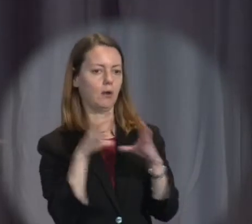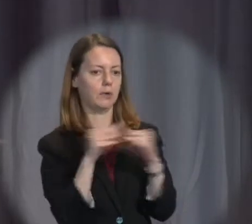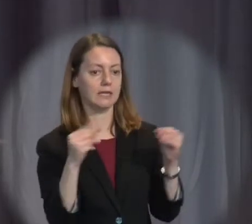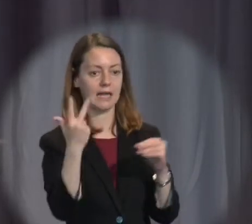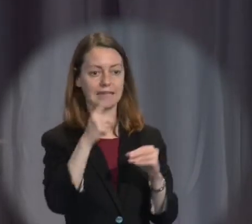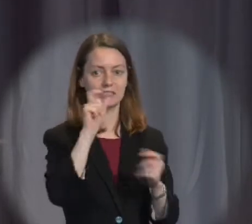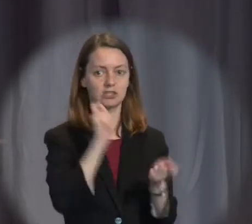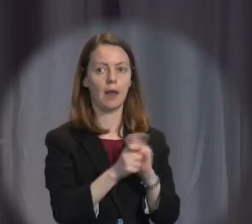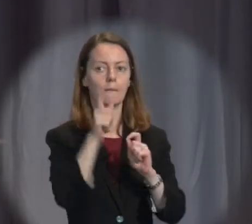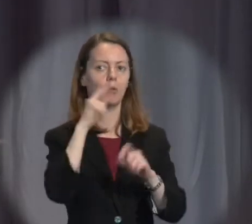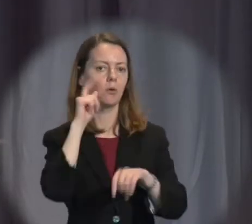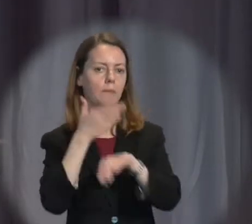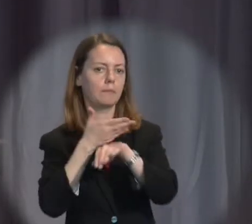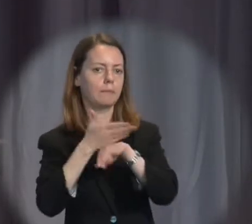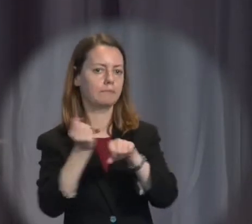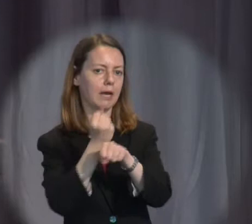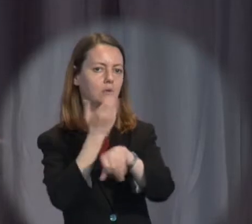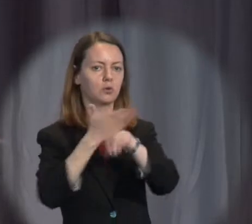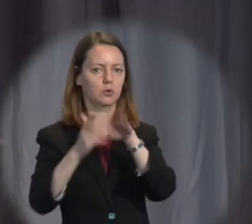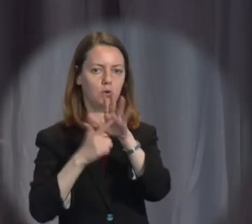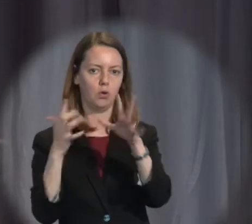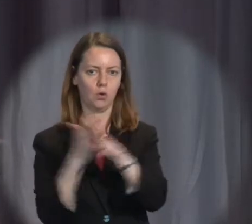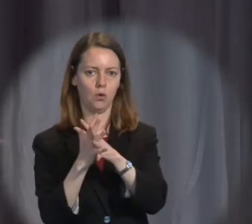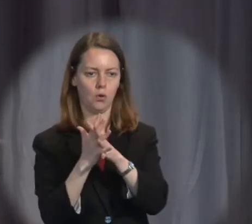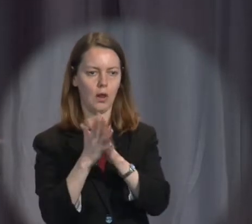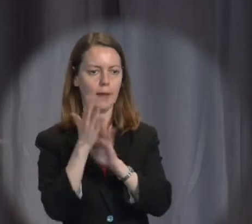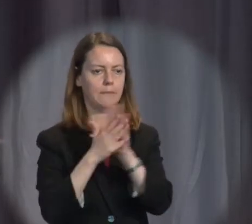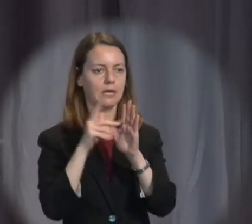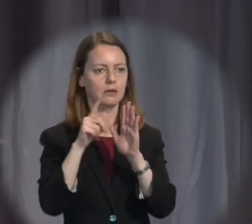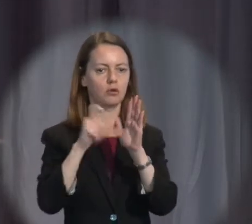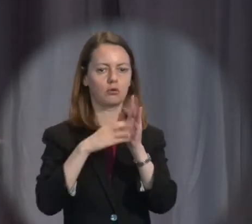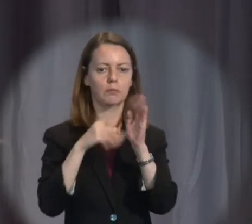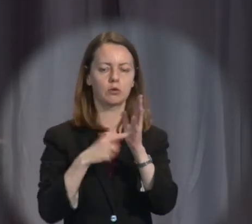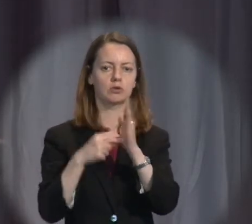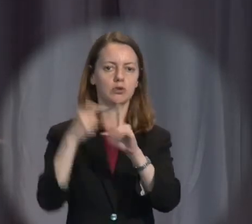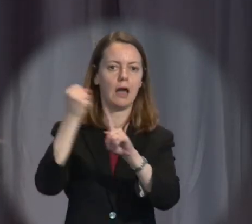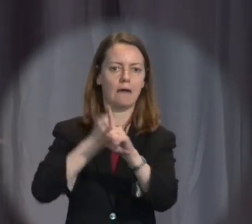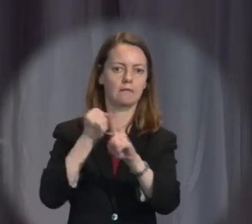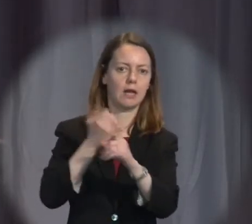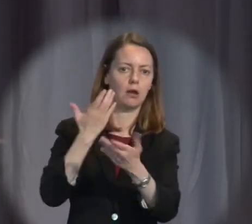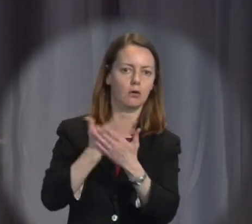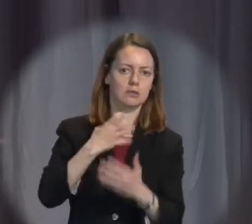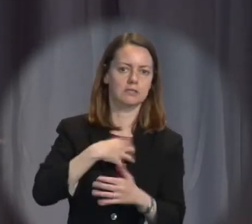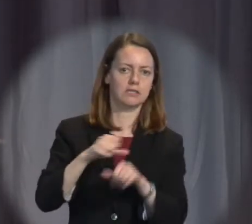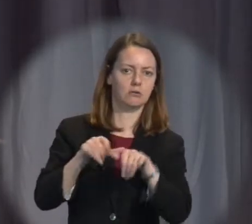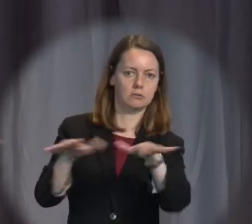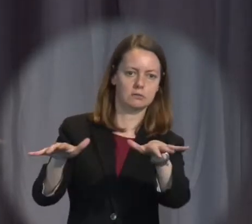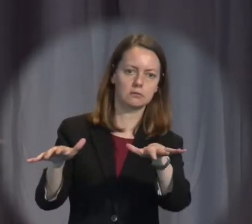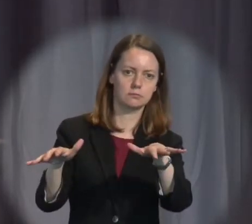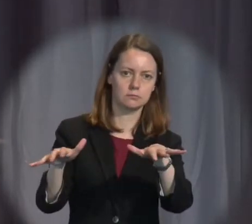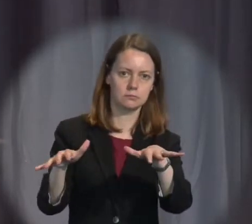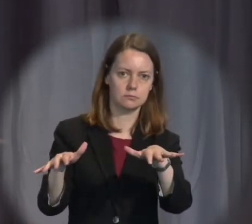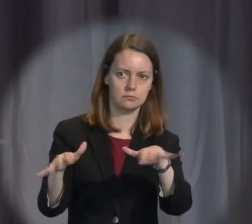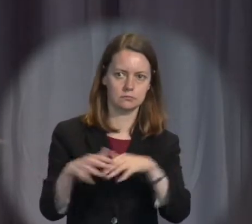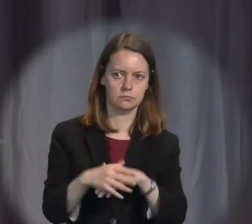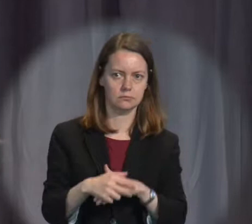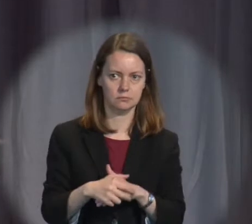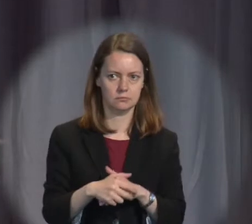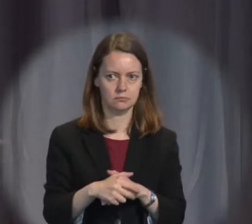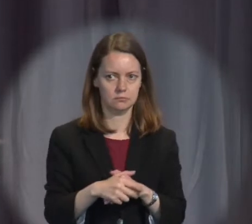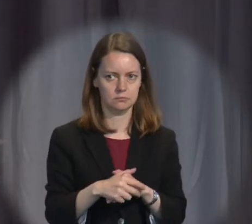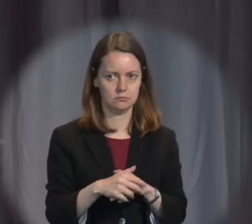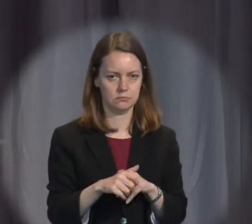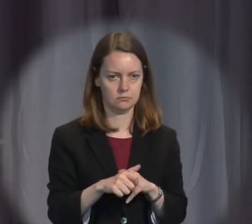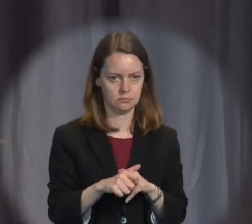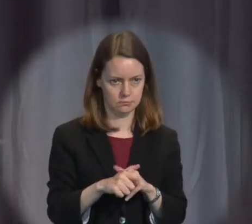but instead new laws would be introduced to make it criminal to advocate terrorism without the current requirement for the evidence that advocacy